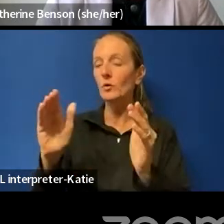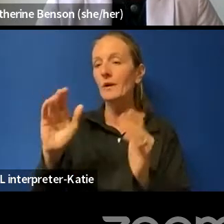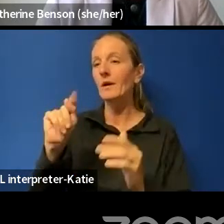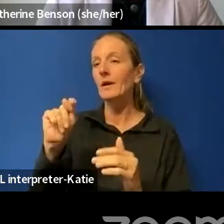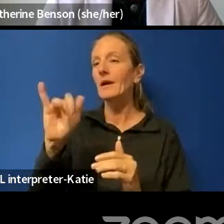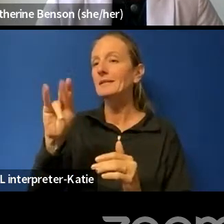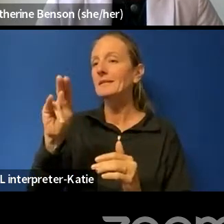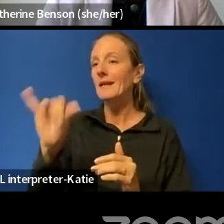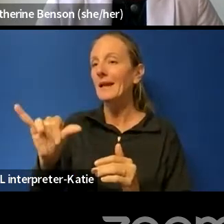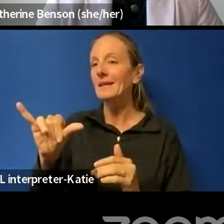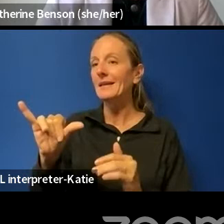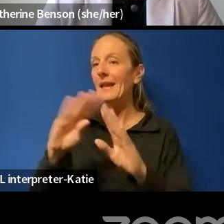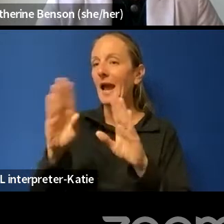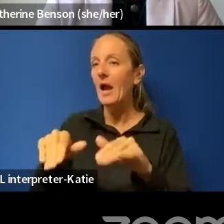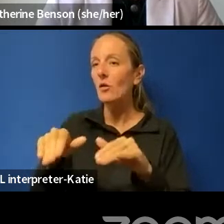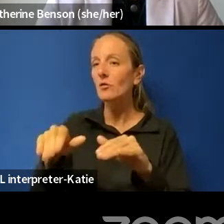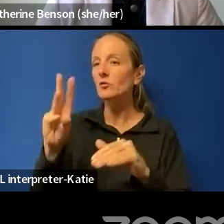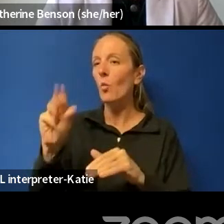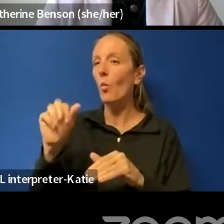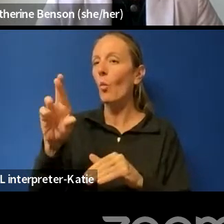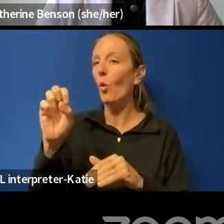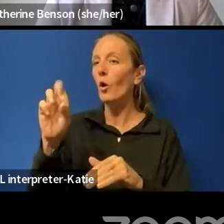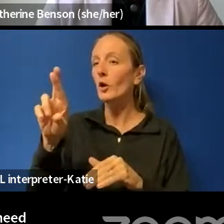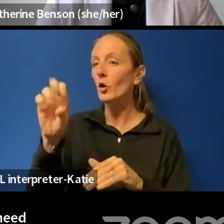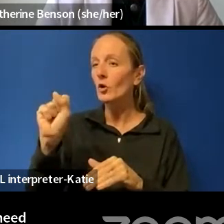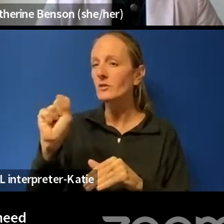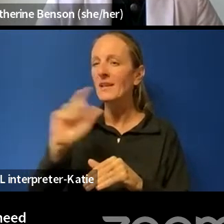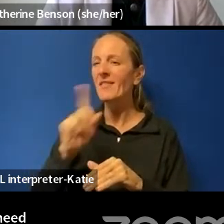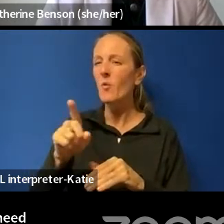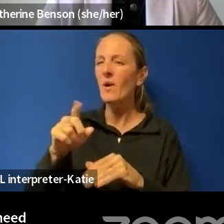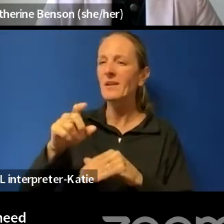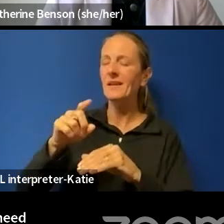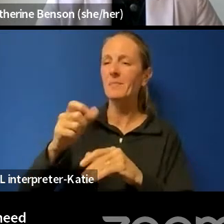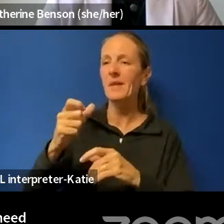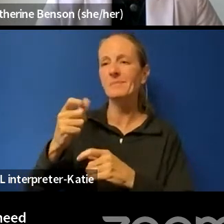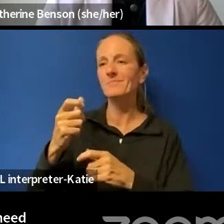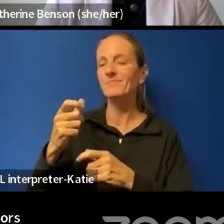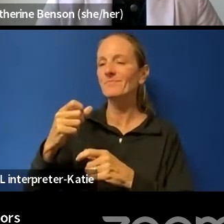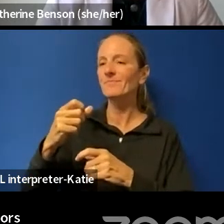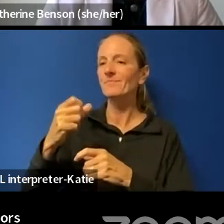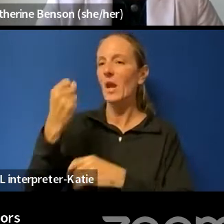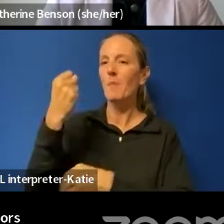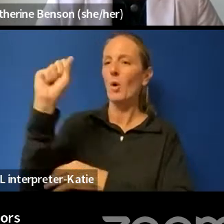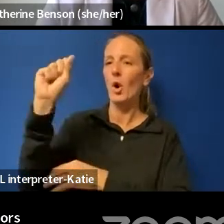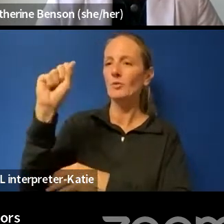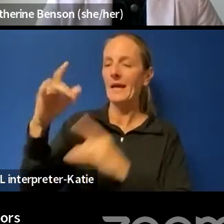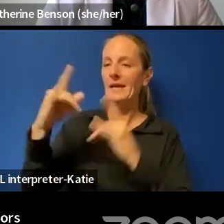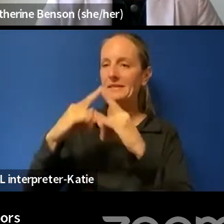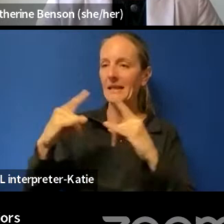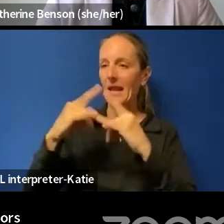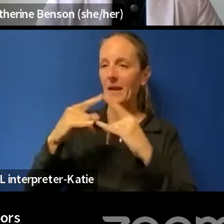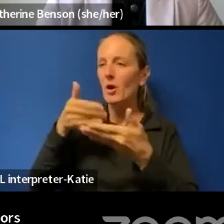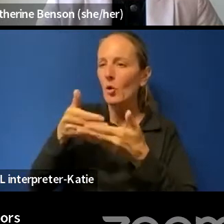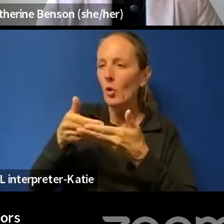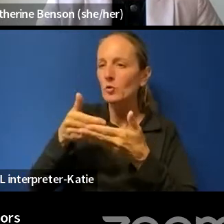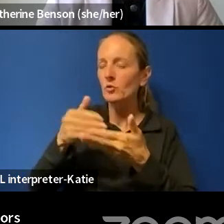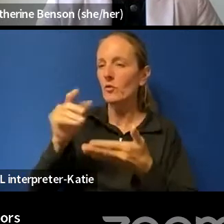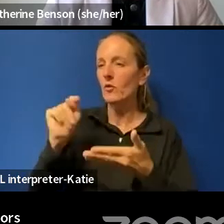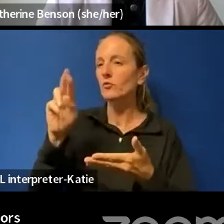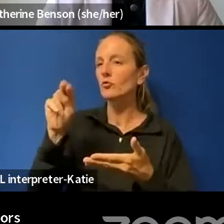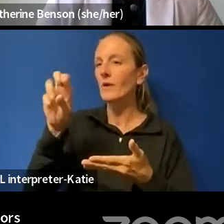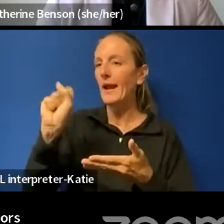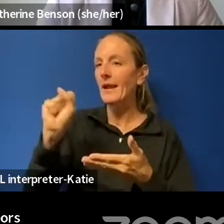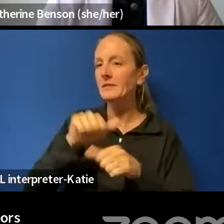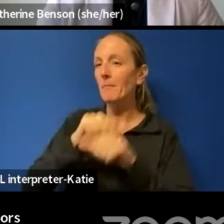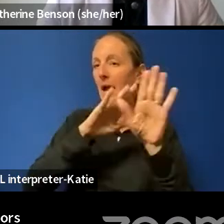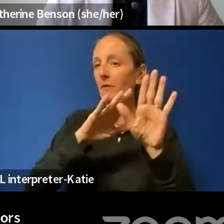Um, there was a protest camp, um, near the Trans Mountain pipeline and there were